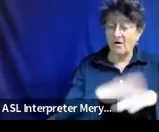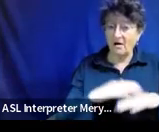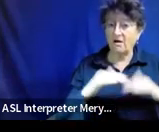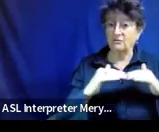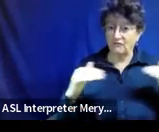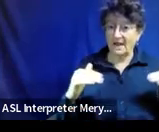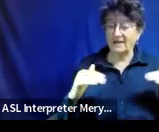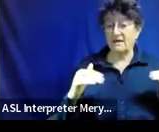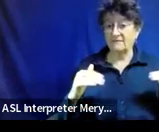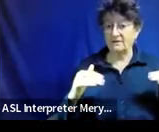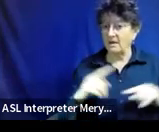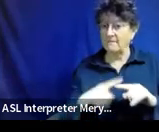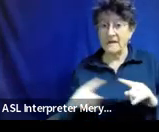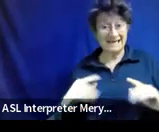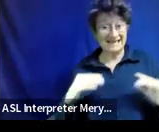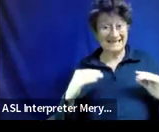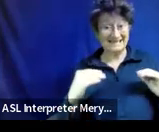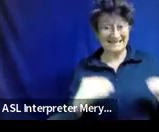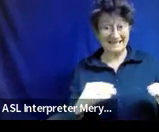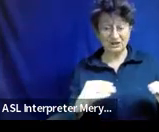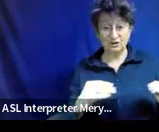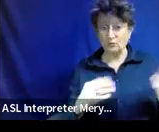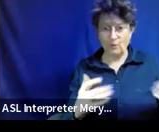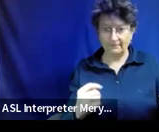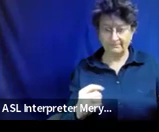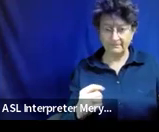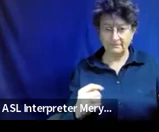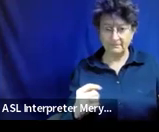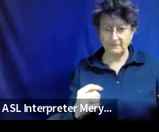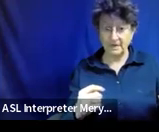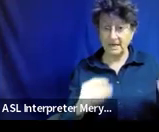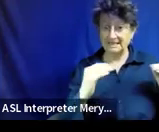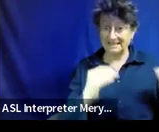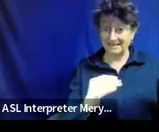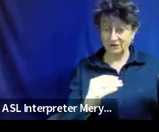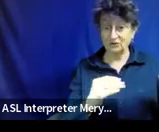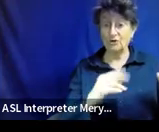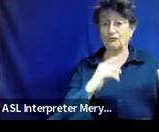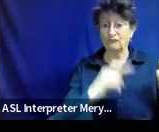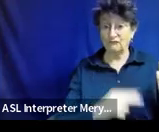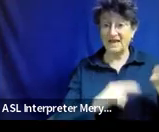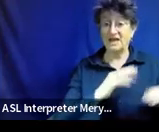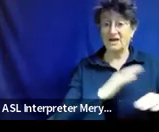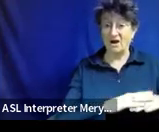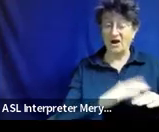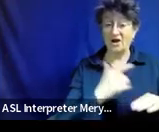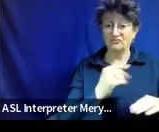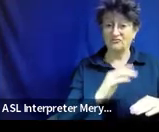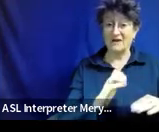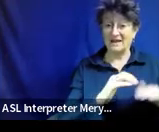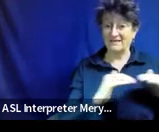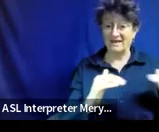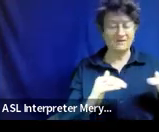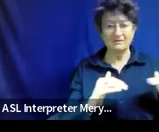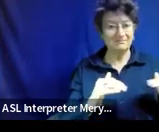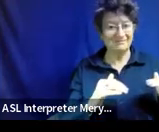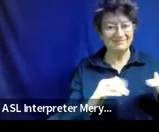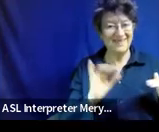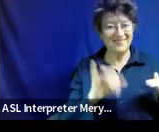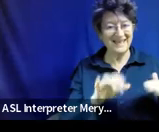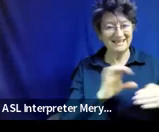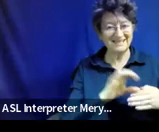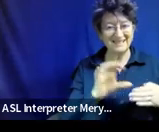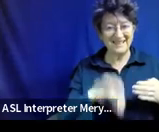but what are you teaching them? You're not teaching to read on grade level. That's the outcome. So your